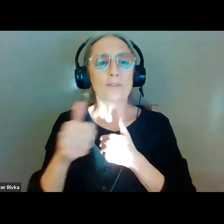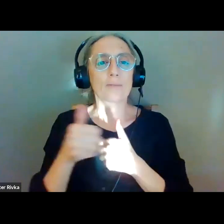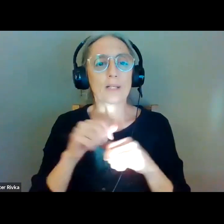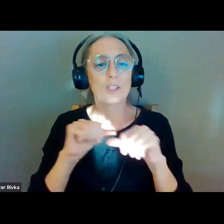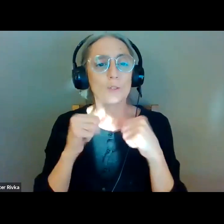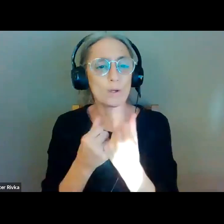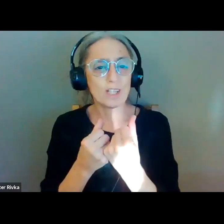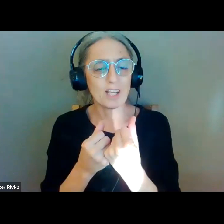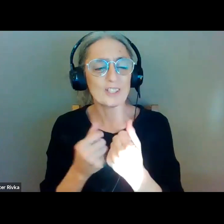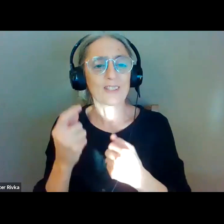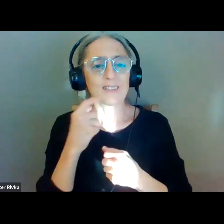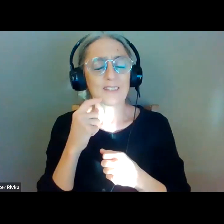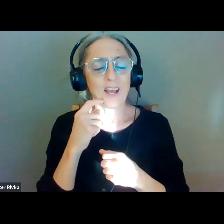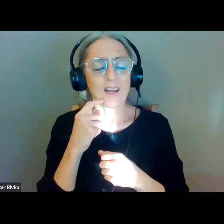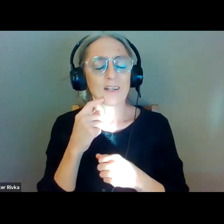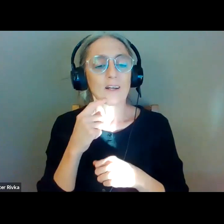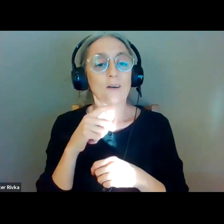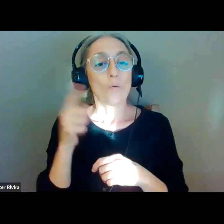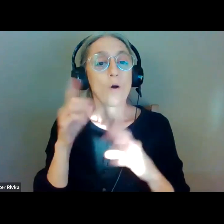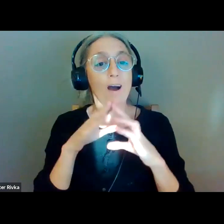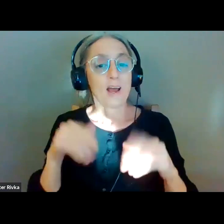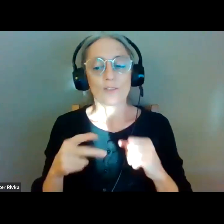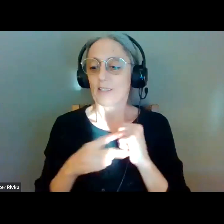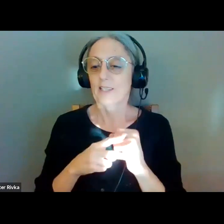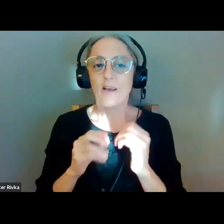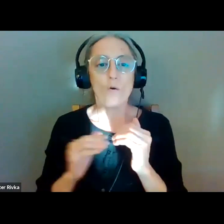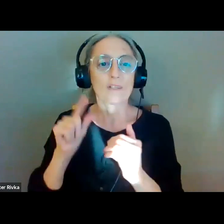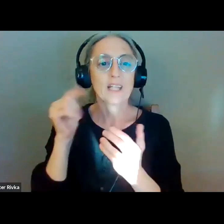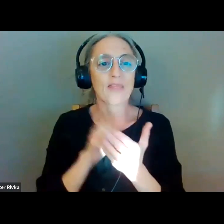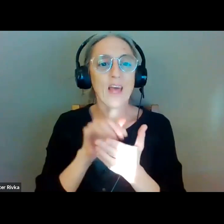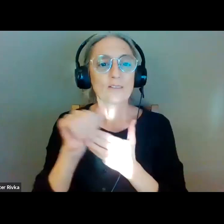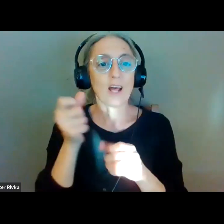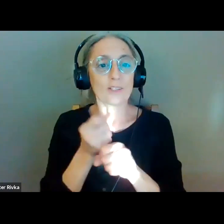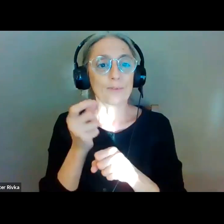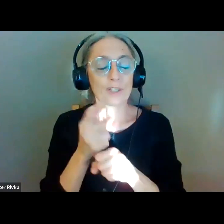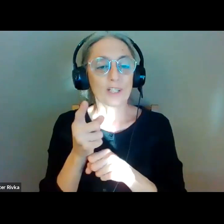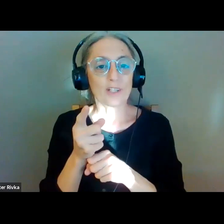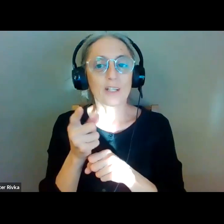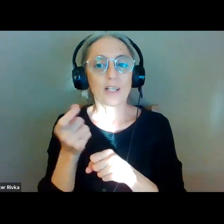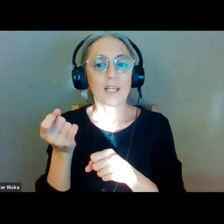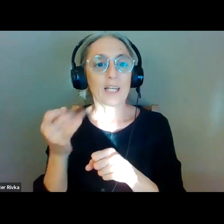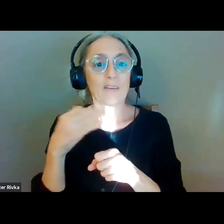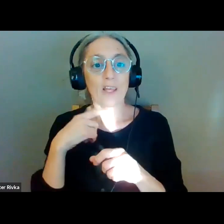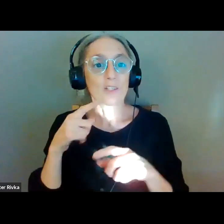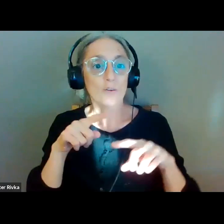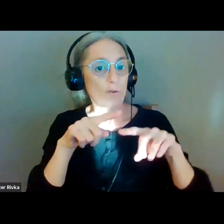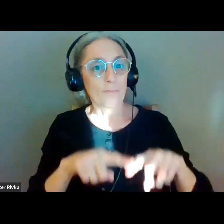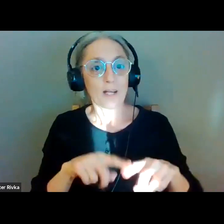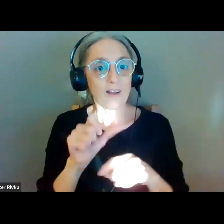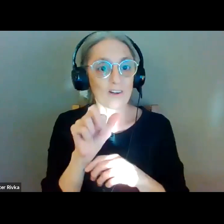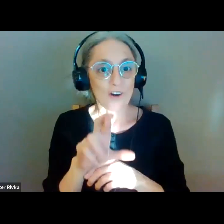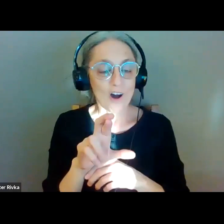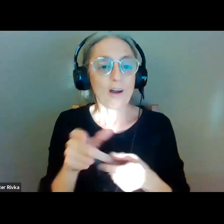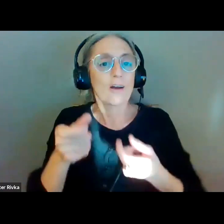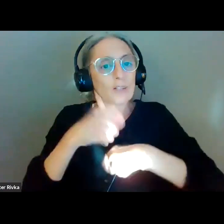save more than ten thousand dollars a year by reducing car reliance and using public transportation more